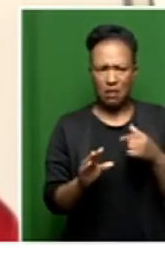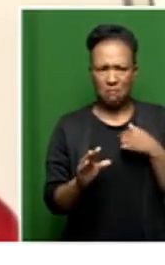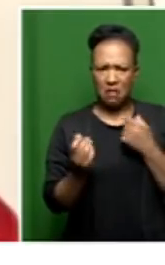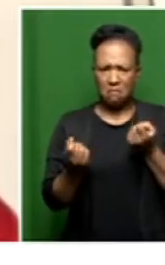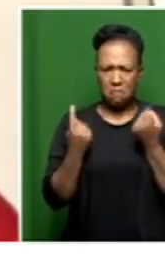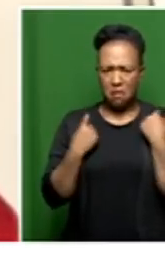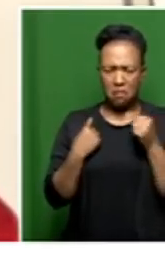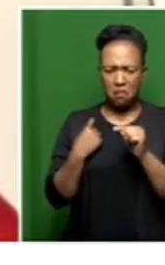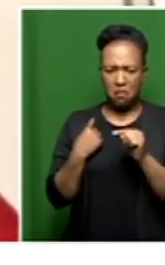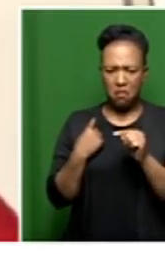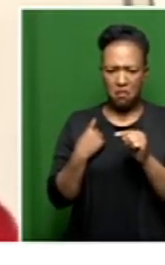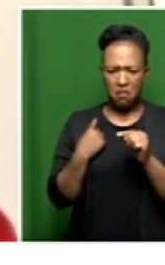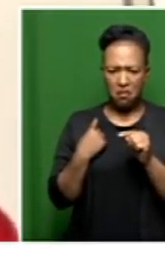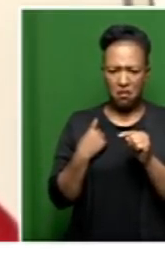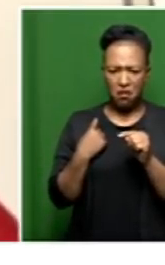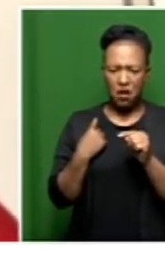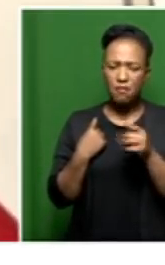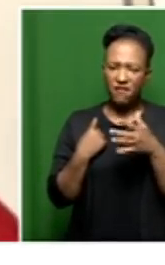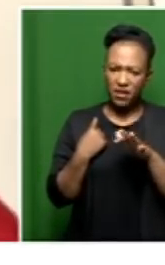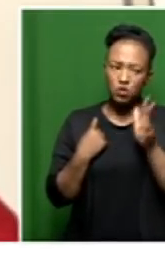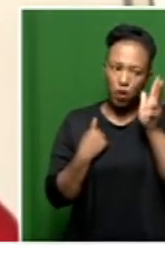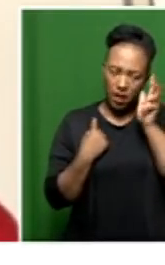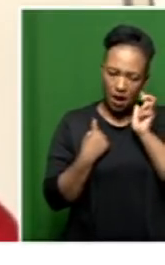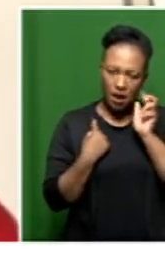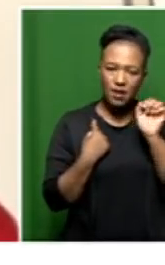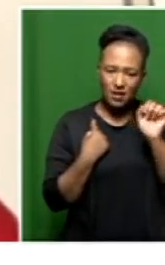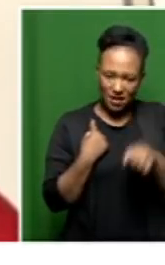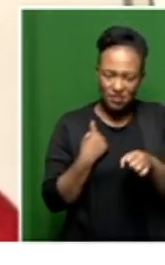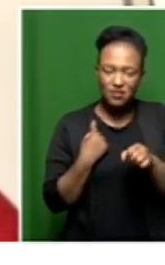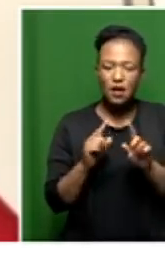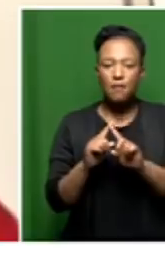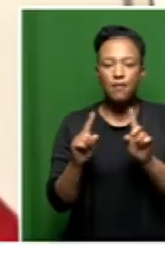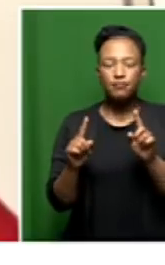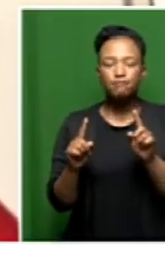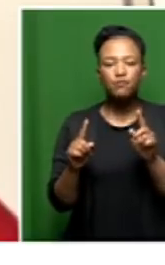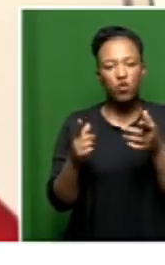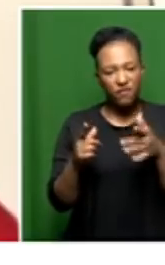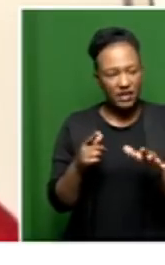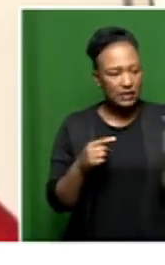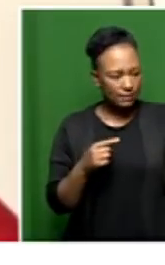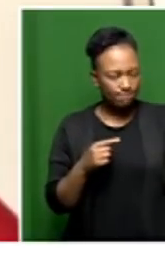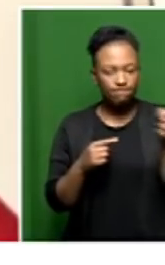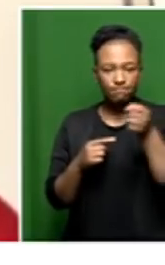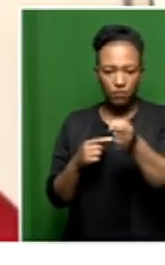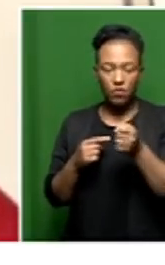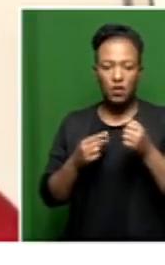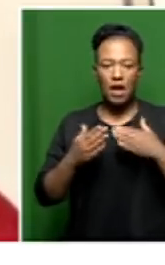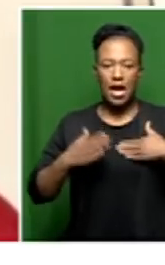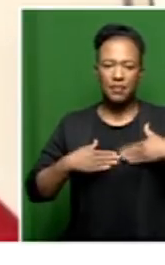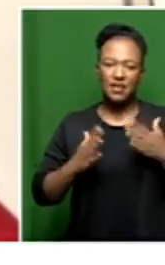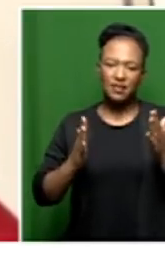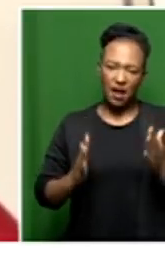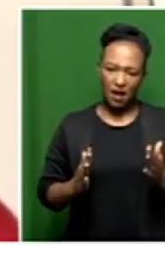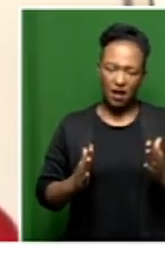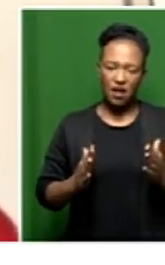understand that aspect. I heard her saying that, but as far as I know, we got her to be an administrator in